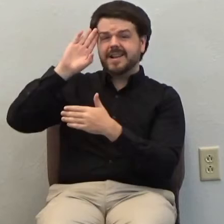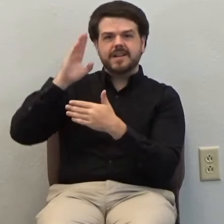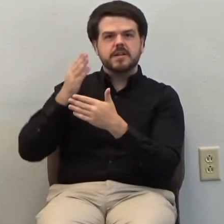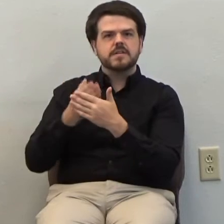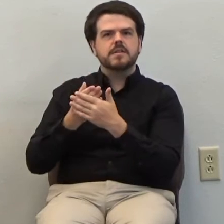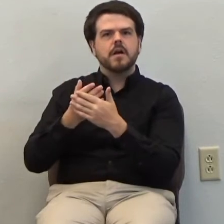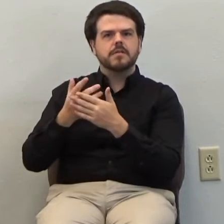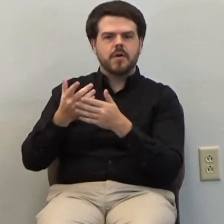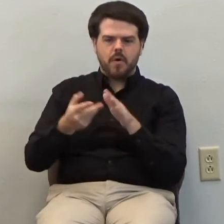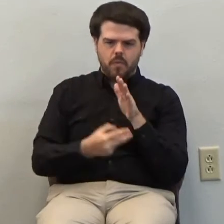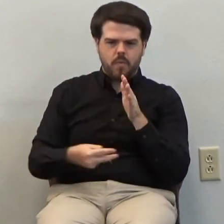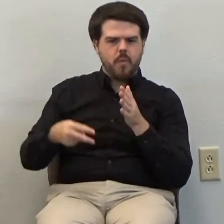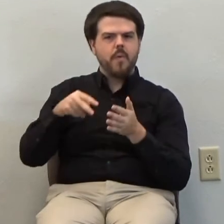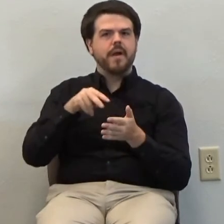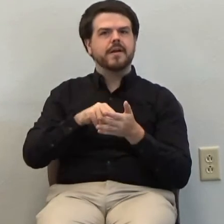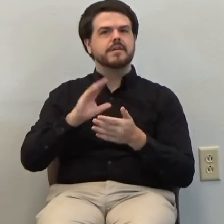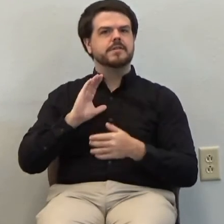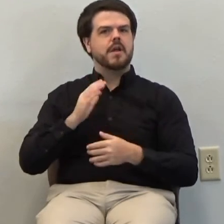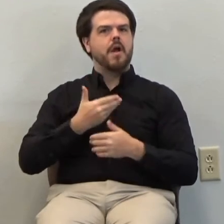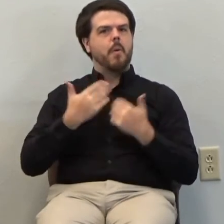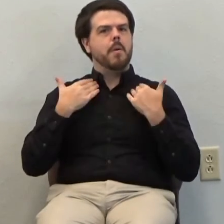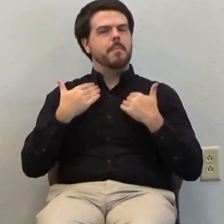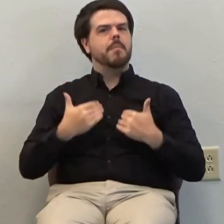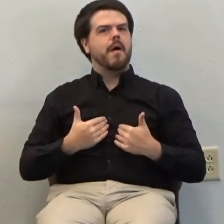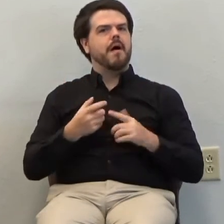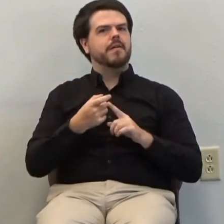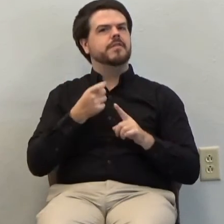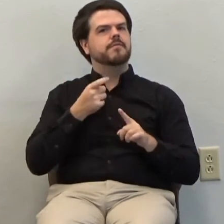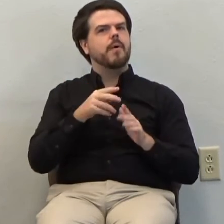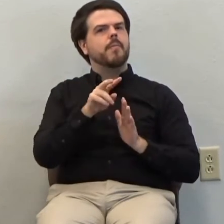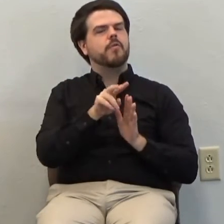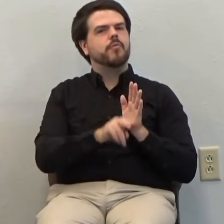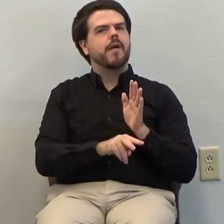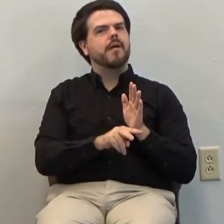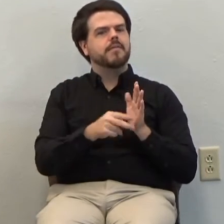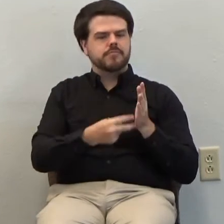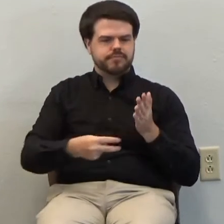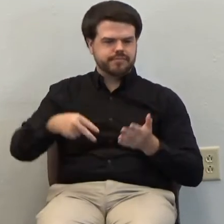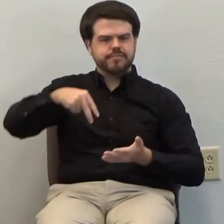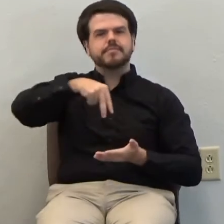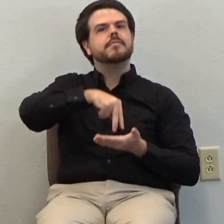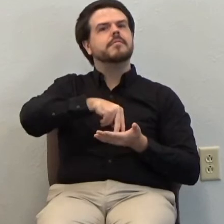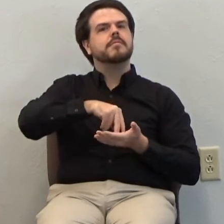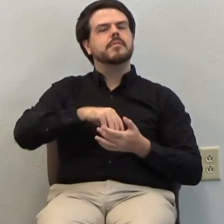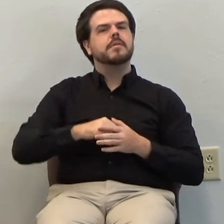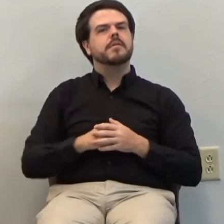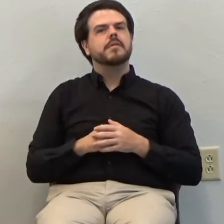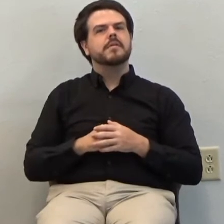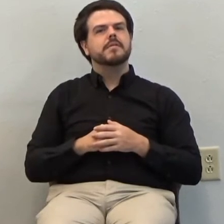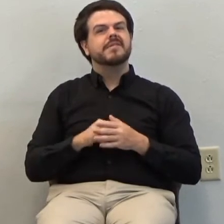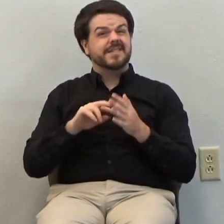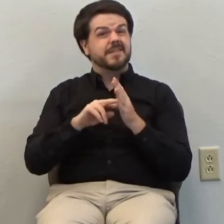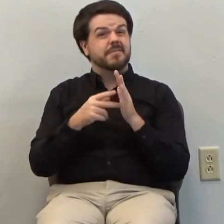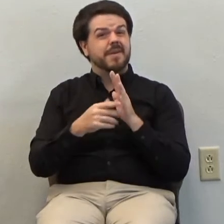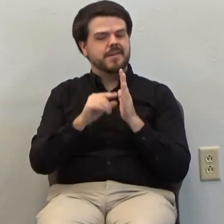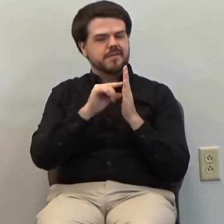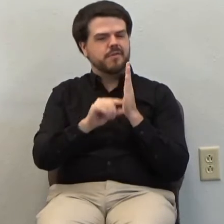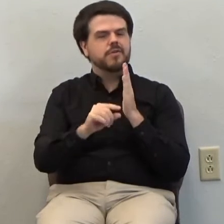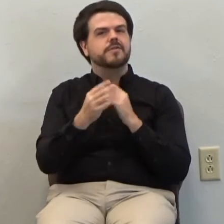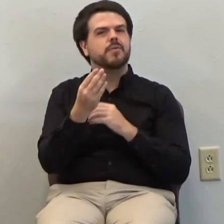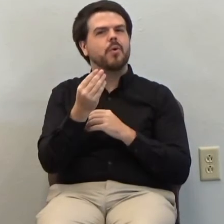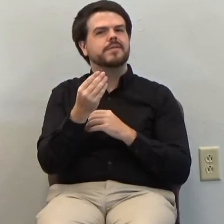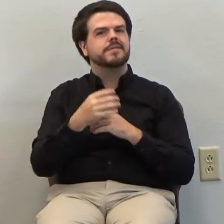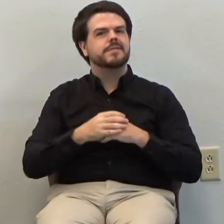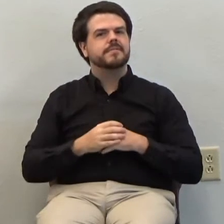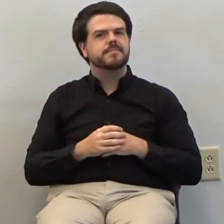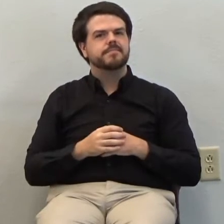raise our bodies, raise our bodies from the grave. This is what the rest of verse 14 is talking about when